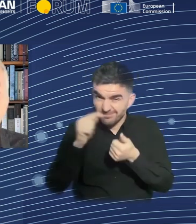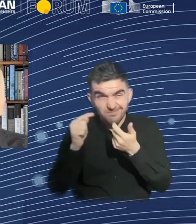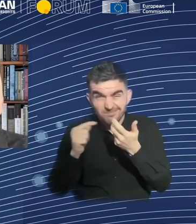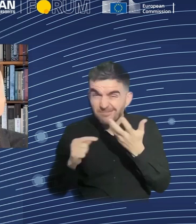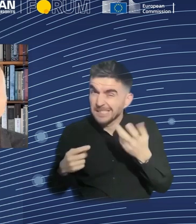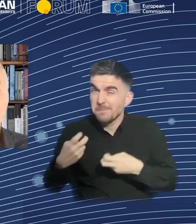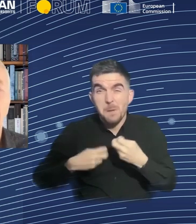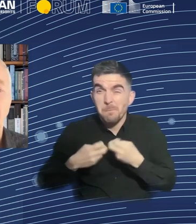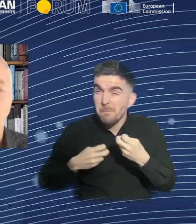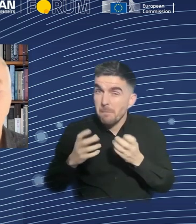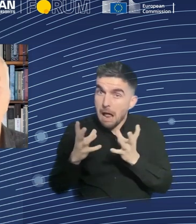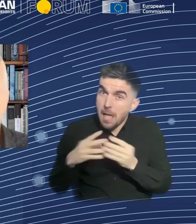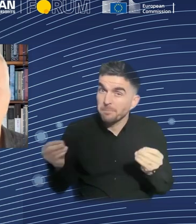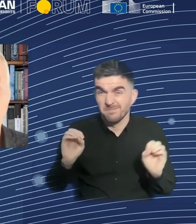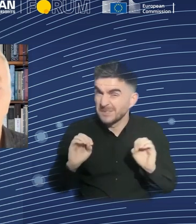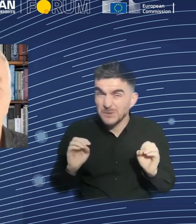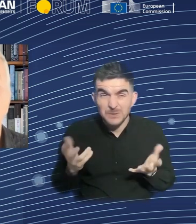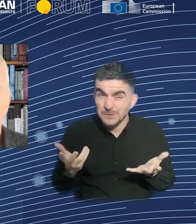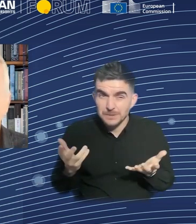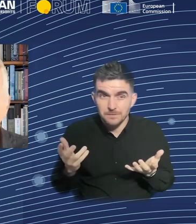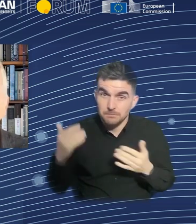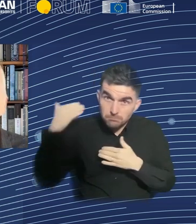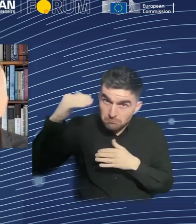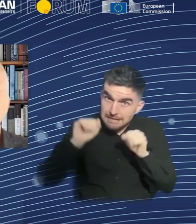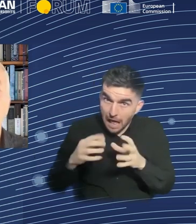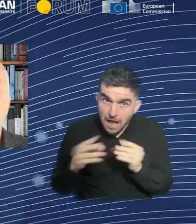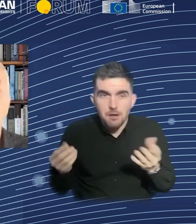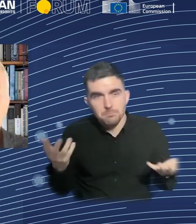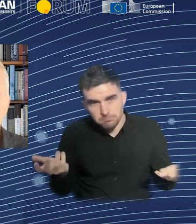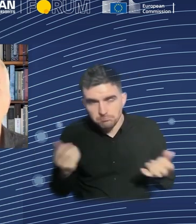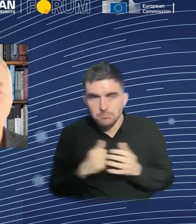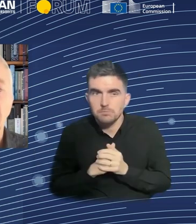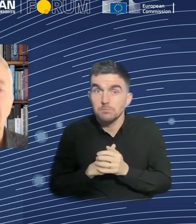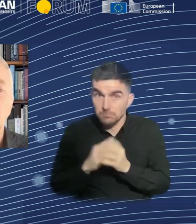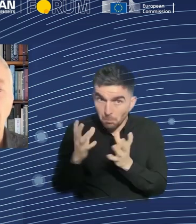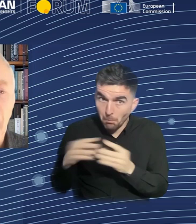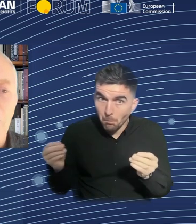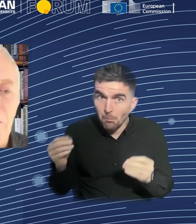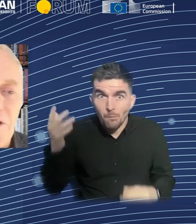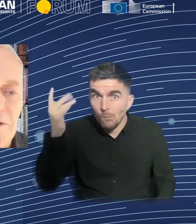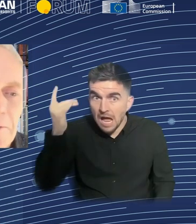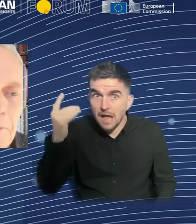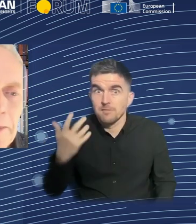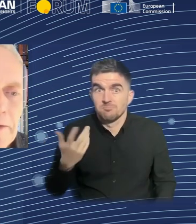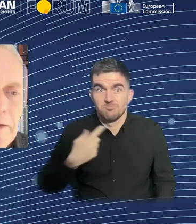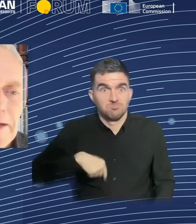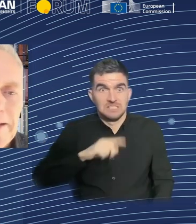because we are building the dark satanic mills rather than building the prosperous society that we can build.